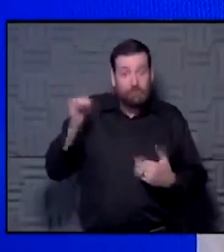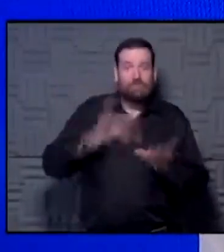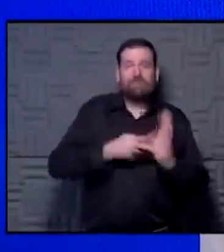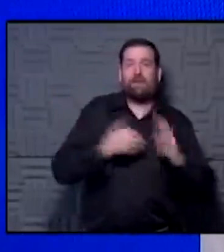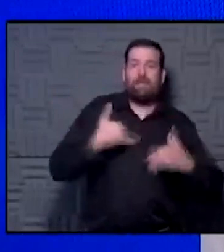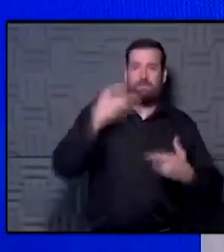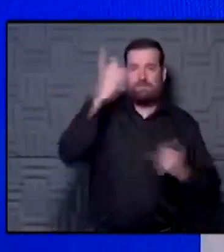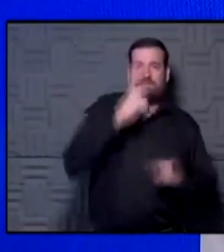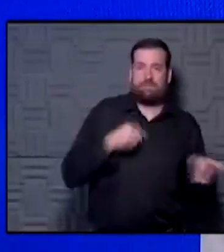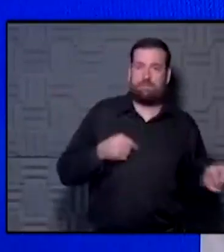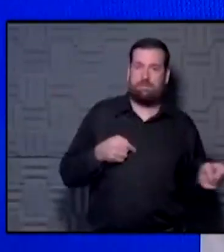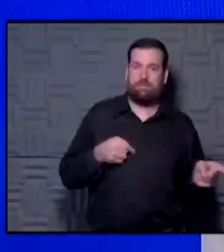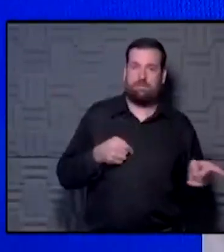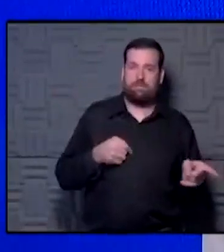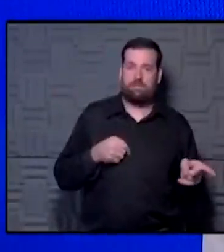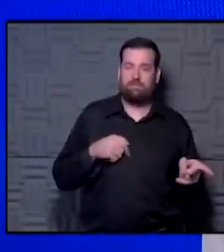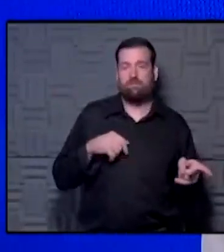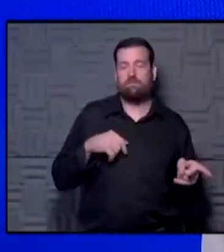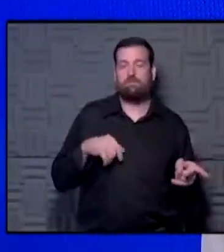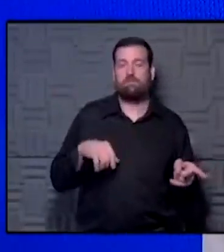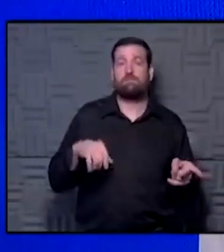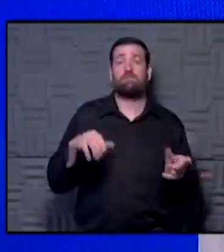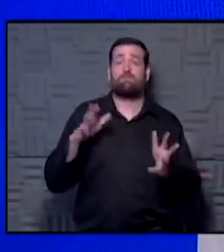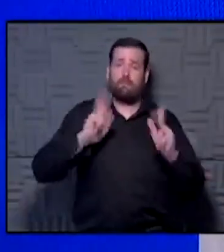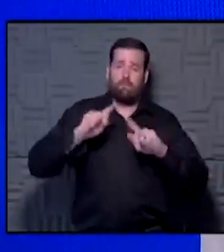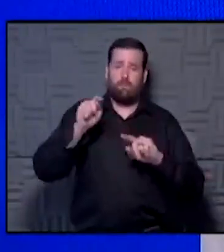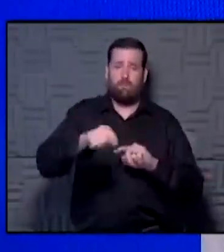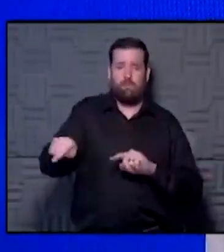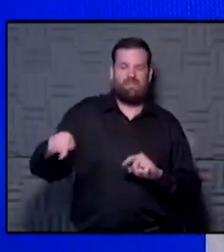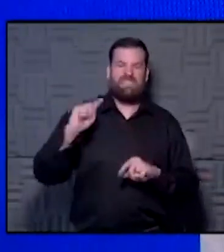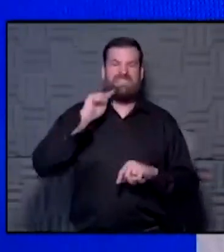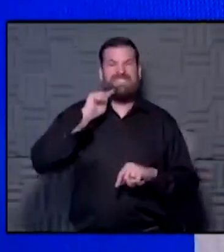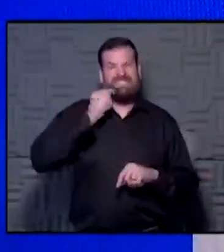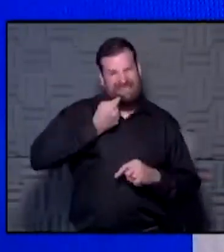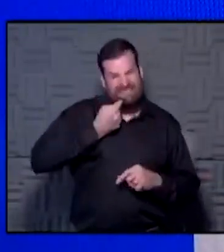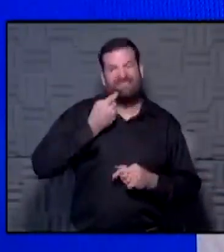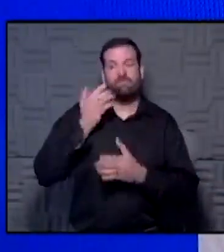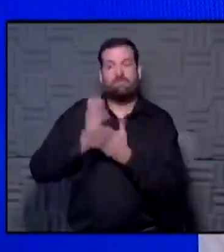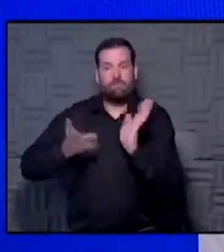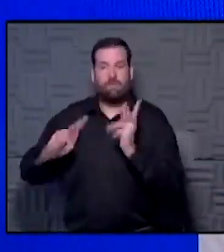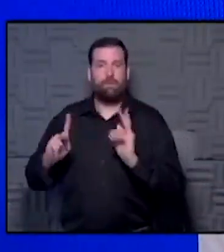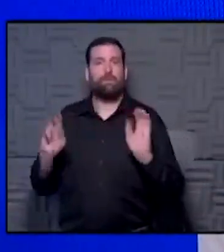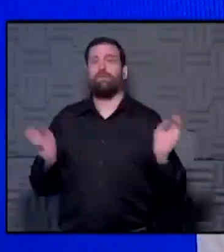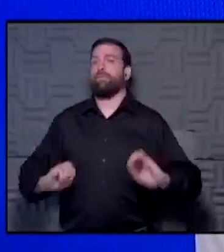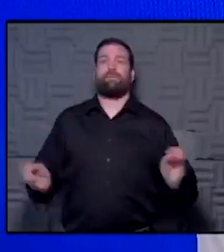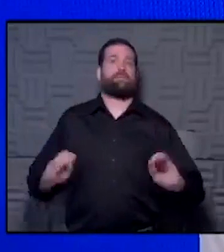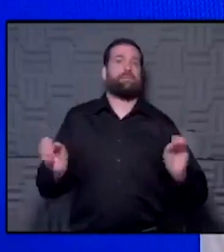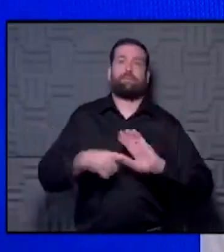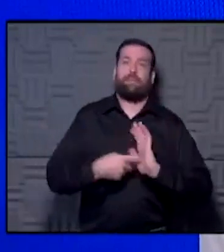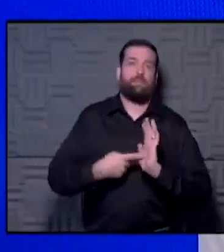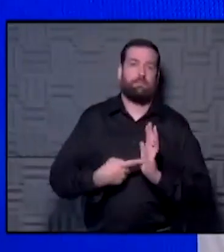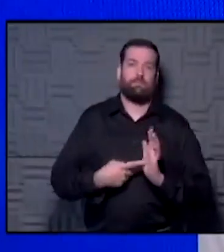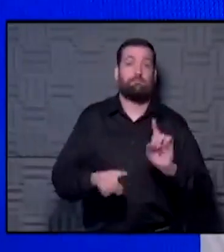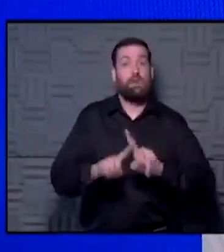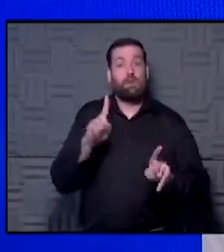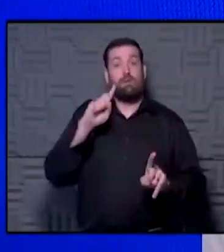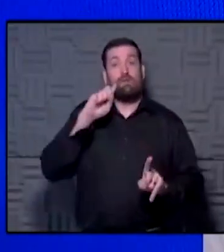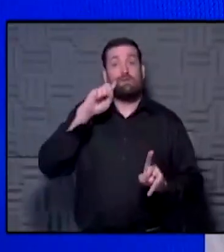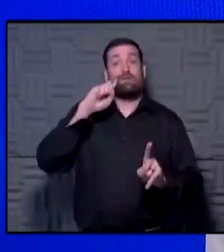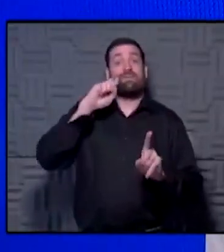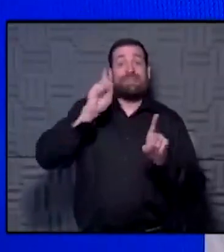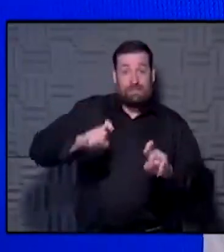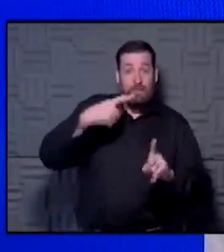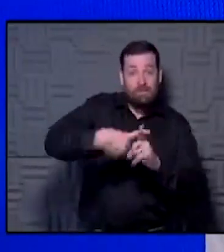So that's how we can look at it. There are people who have it very severely, and there are people who have it without any symptoms. But if you're positive,